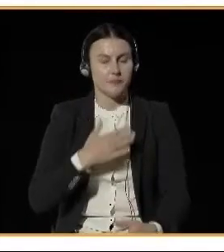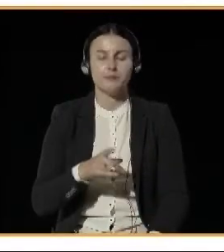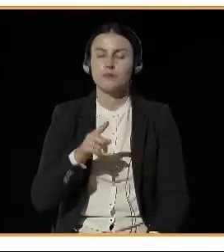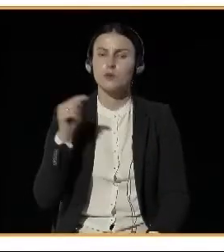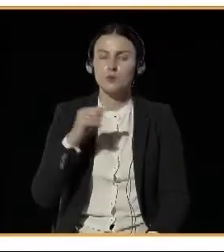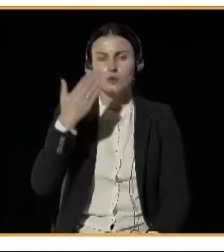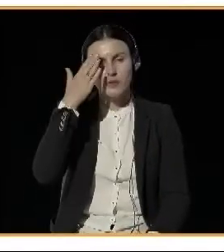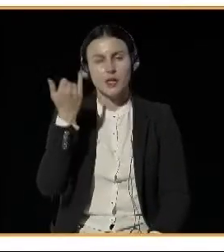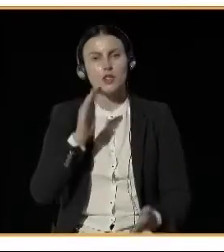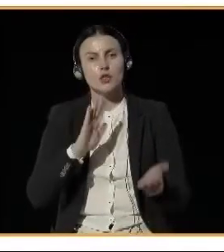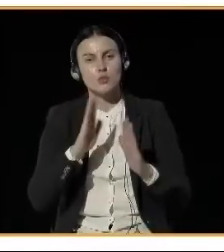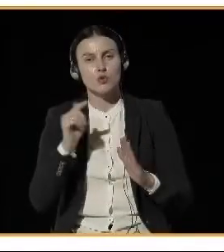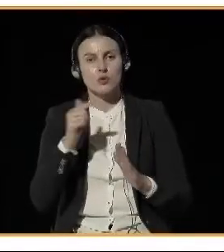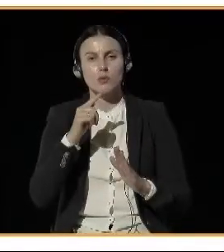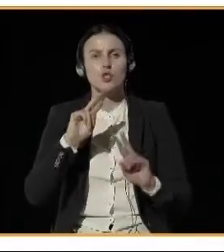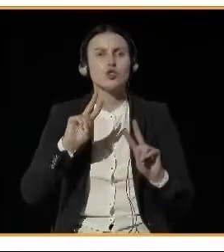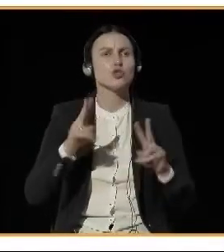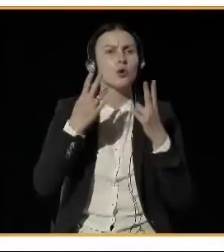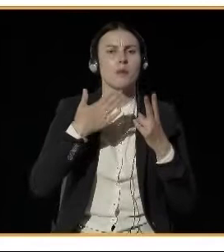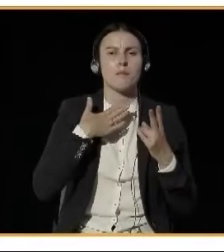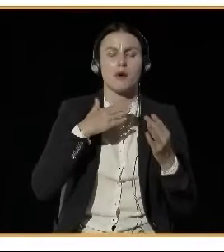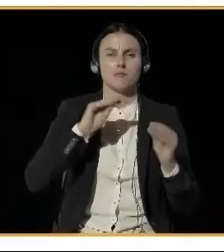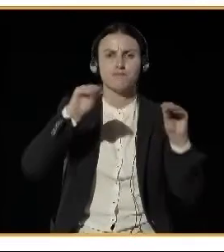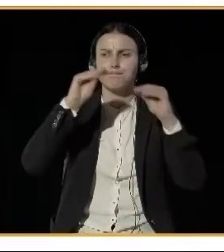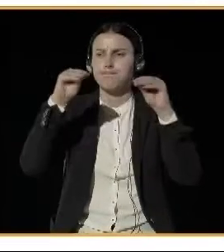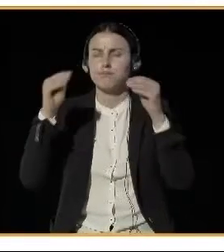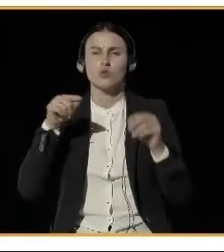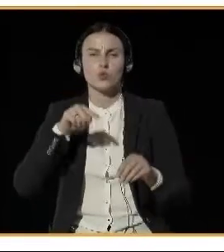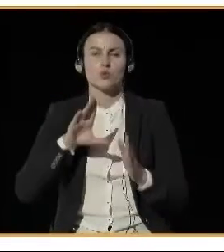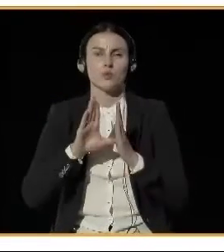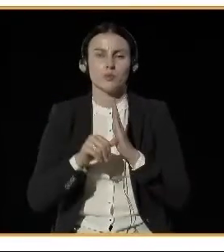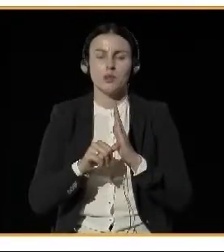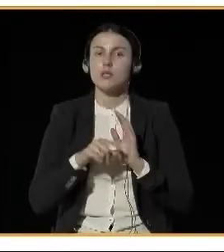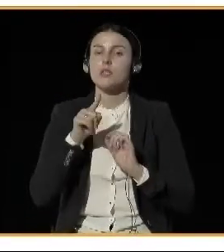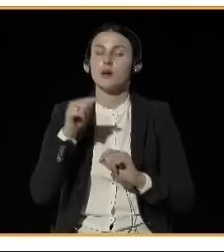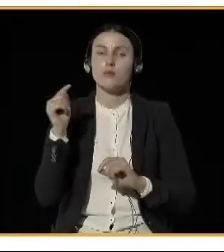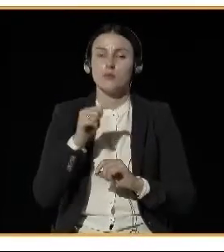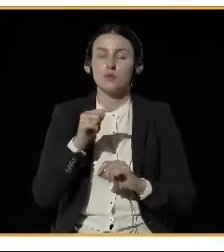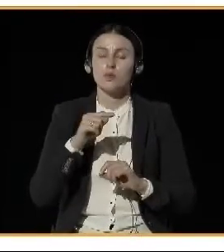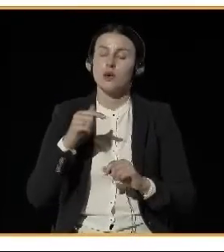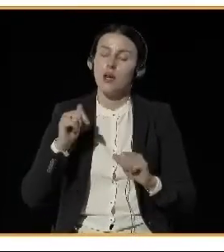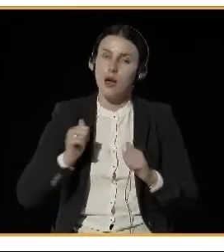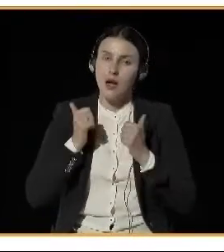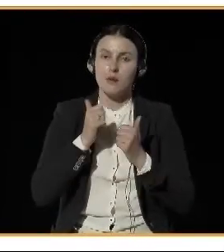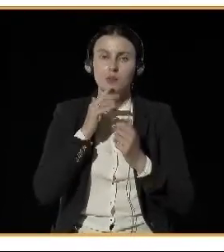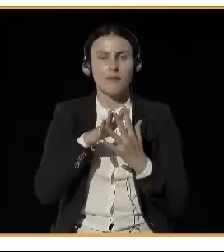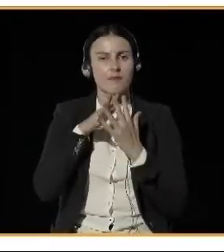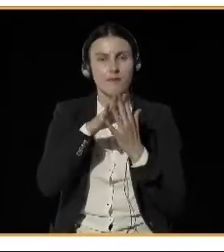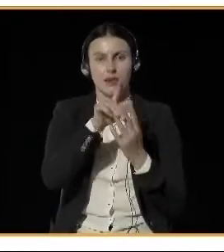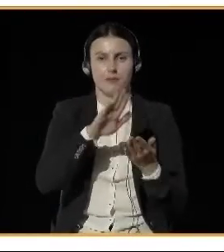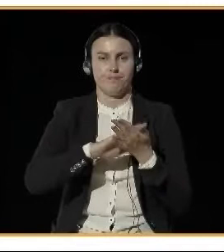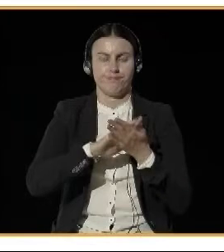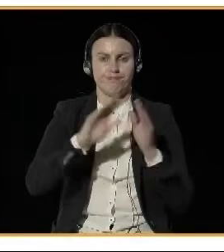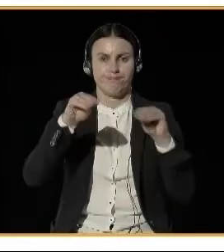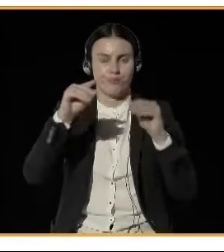cities and also we have to know how to prevent this. This is why now I would like